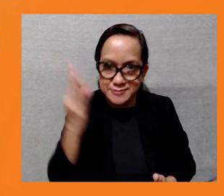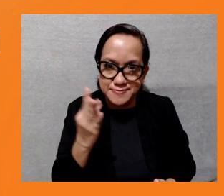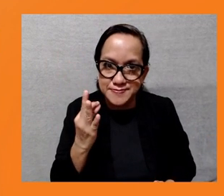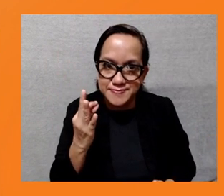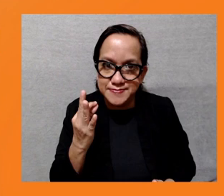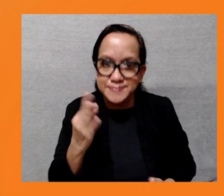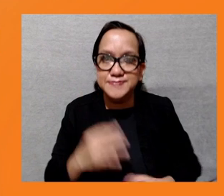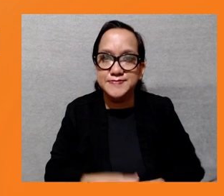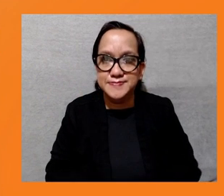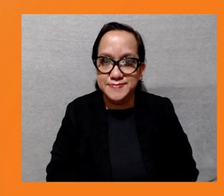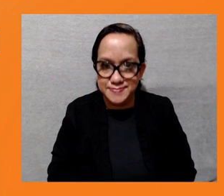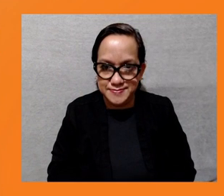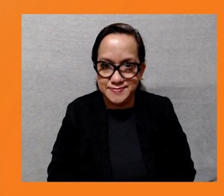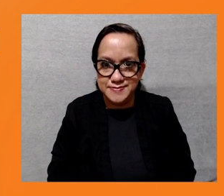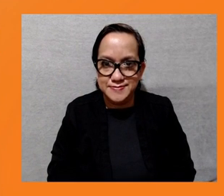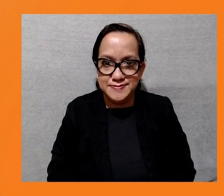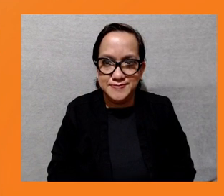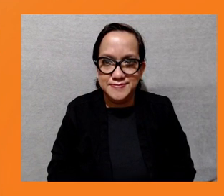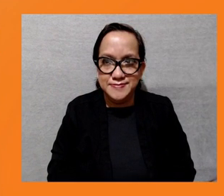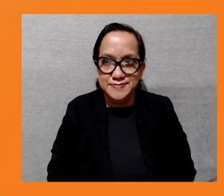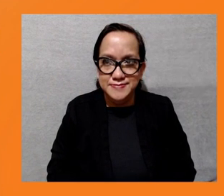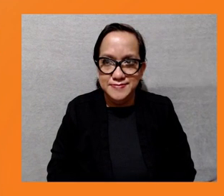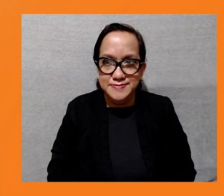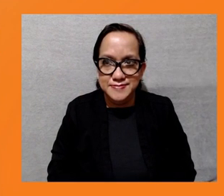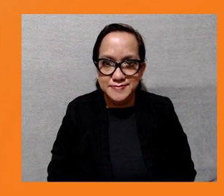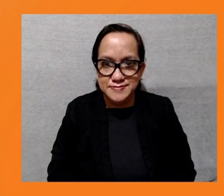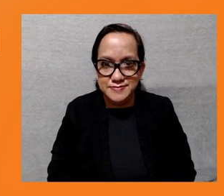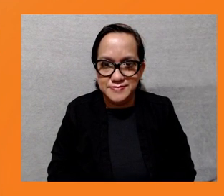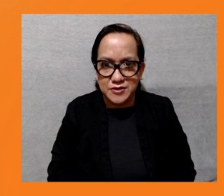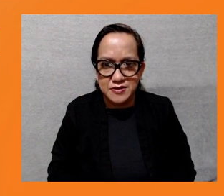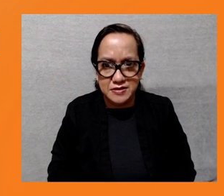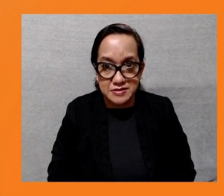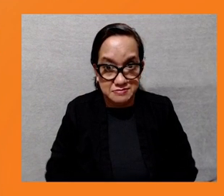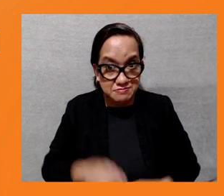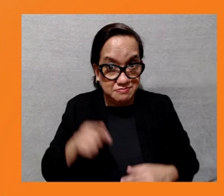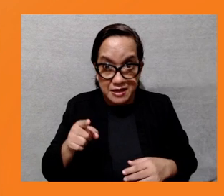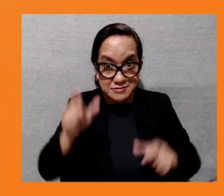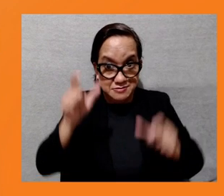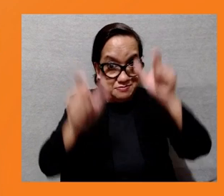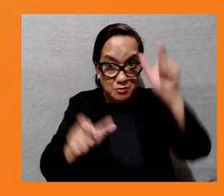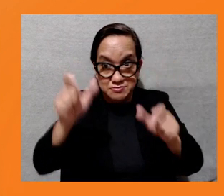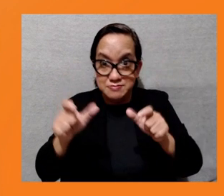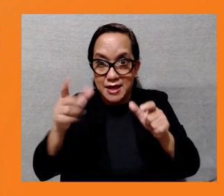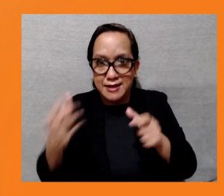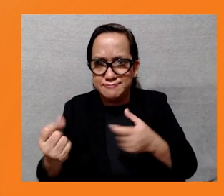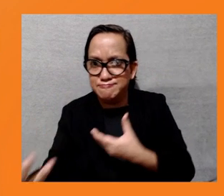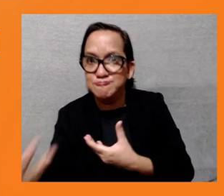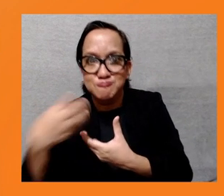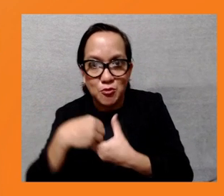obviously engaging them in the process more effectively, stakeholder engagement, as we've been talking about earlier.